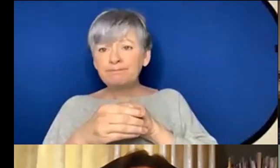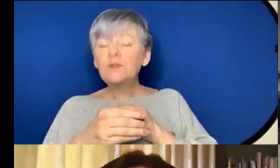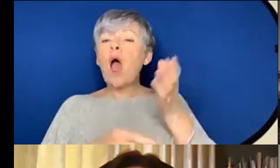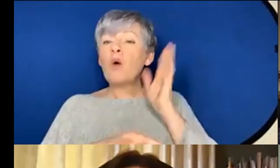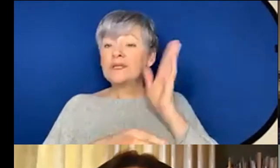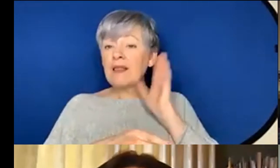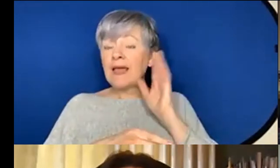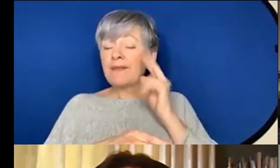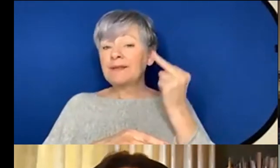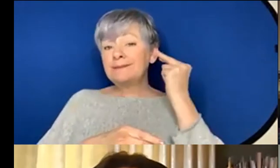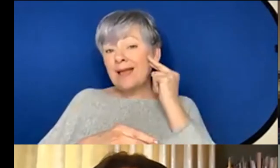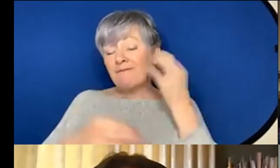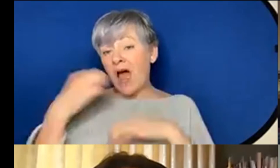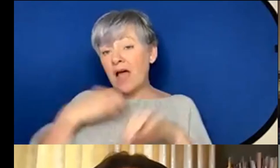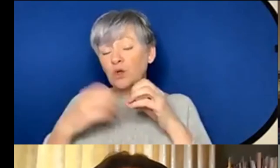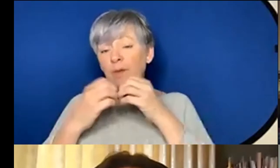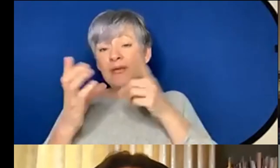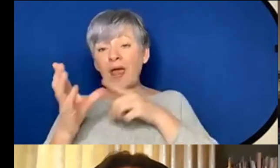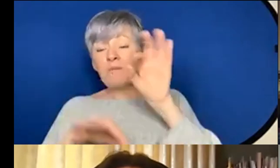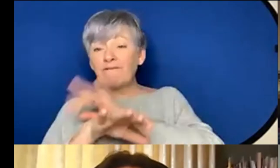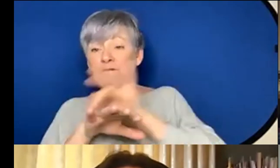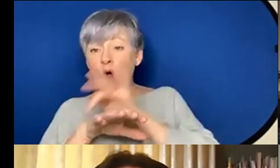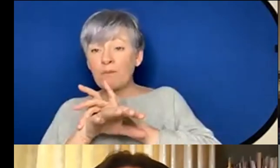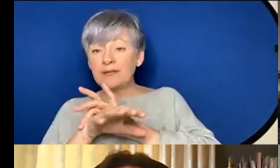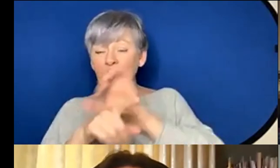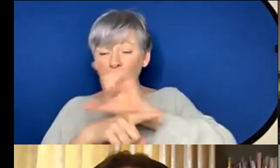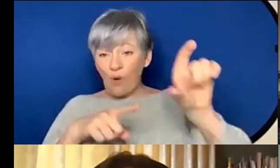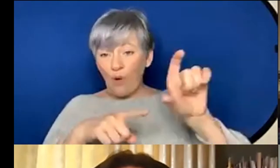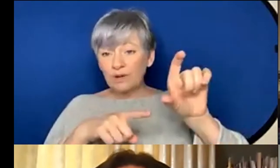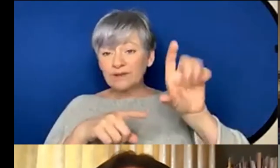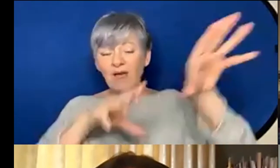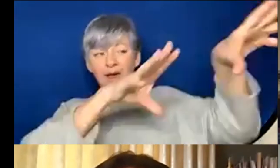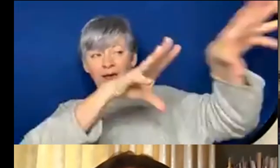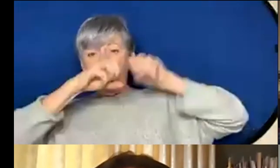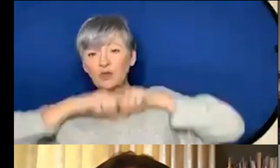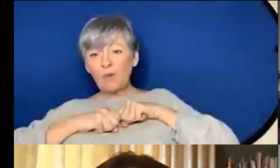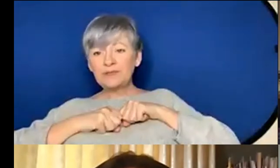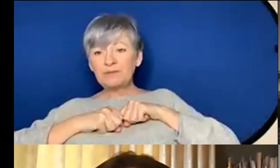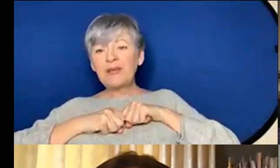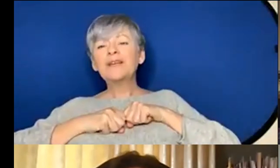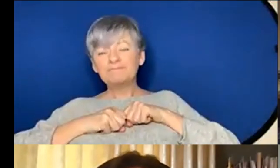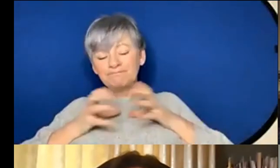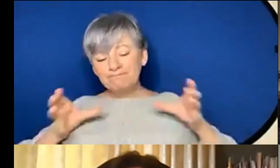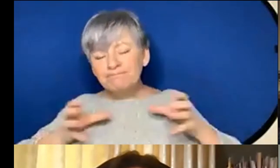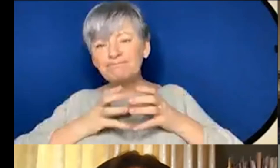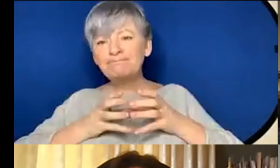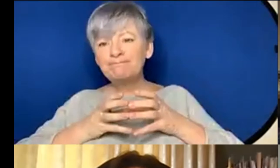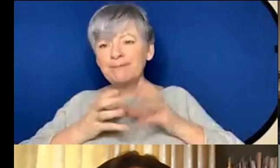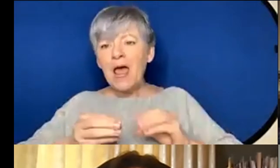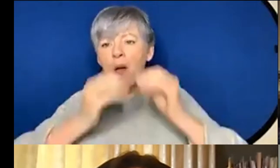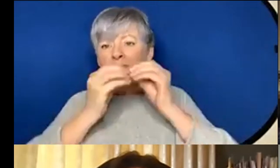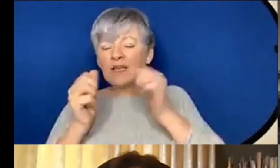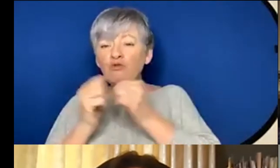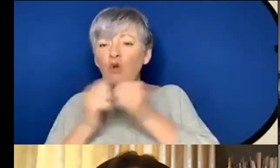the deaf actors on the BA performance course adopted me took me under their wing um which meant that I could make friends with not a group of